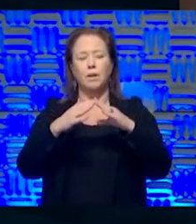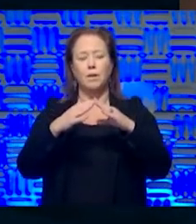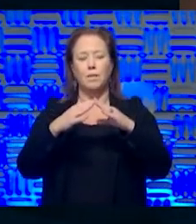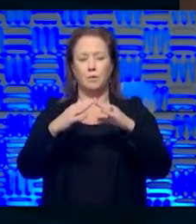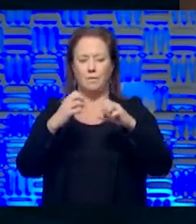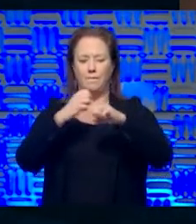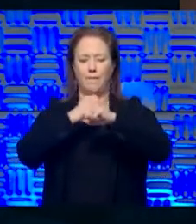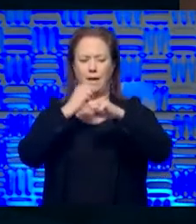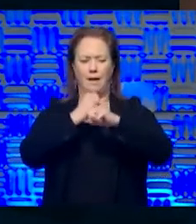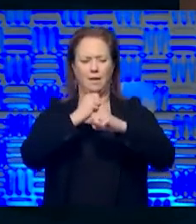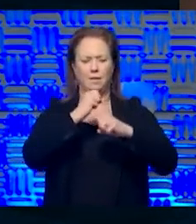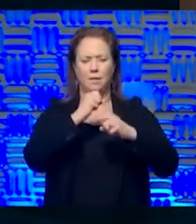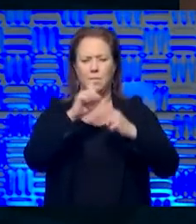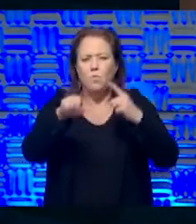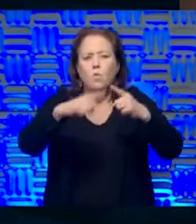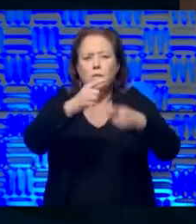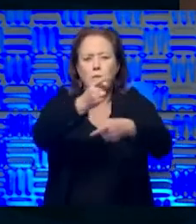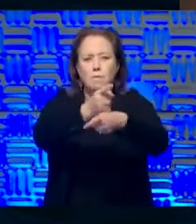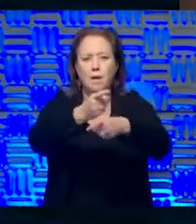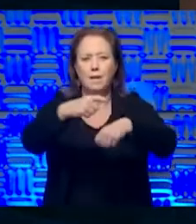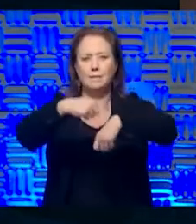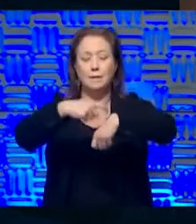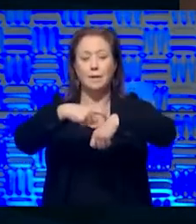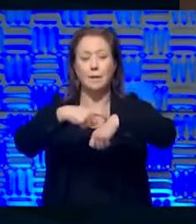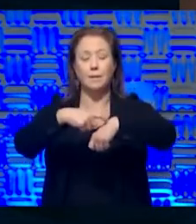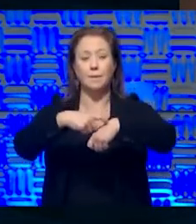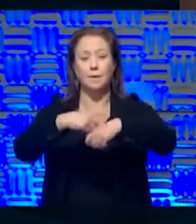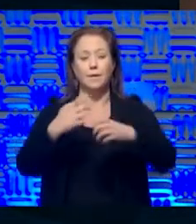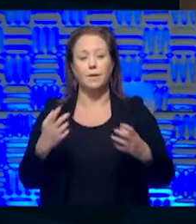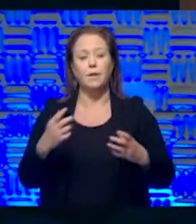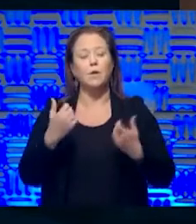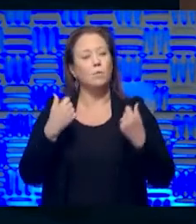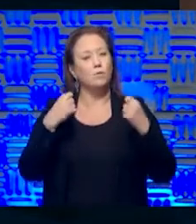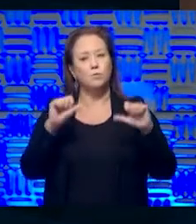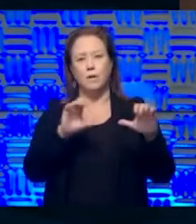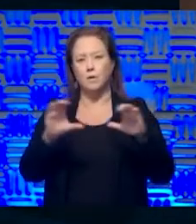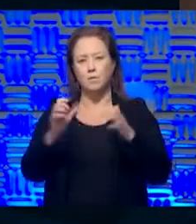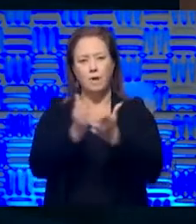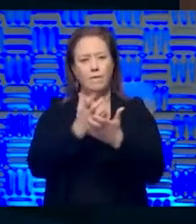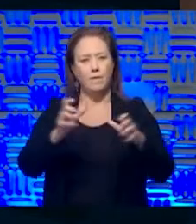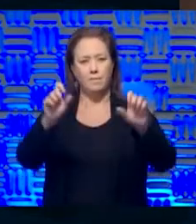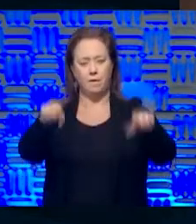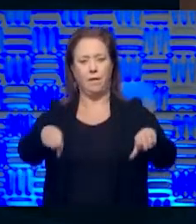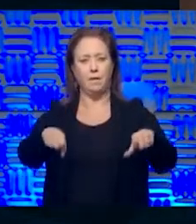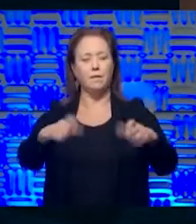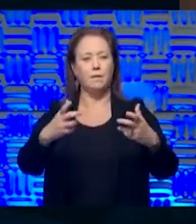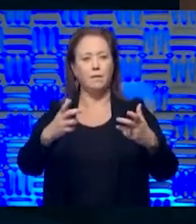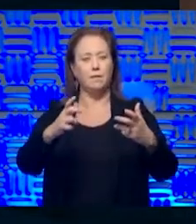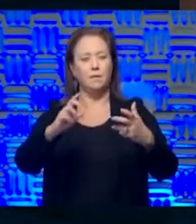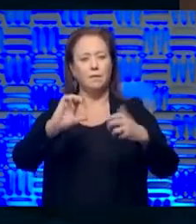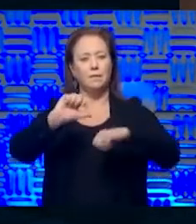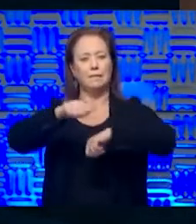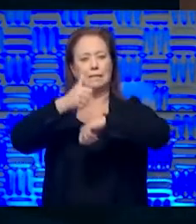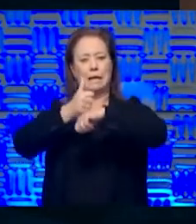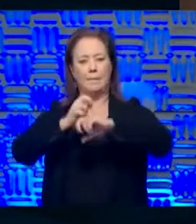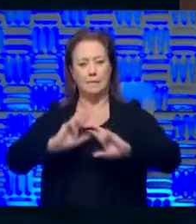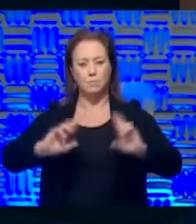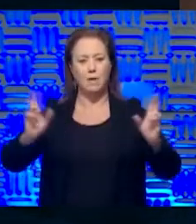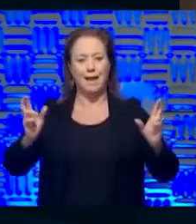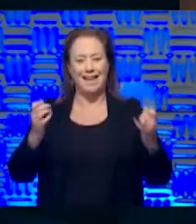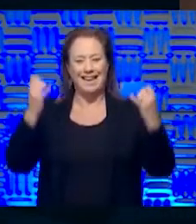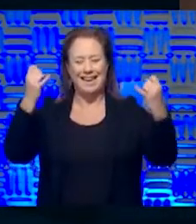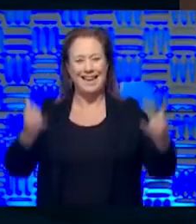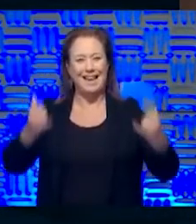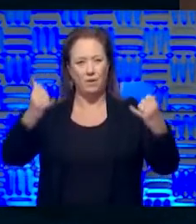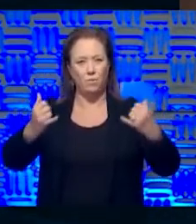about when is the right time. And, um, again, we're trying to do everything we can to get us in a position to say, now is the